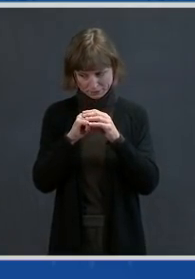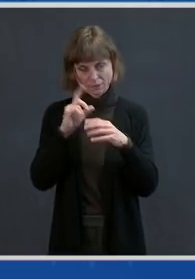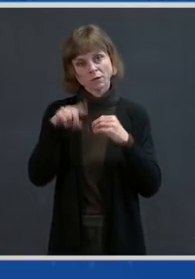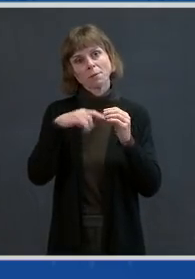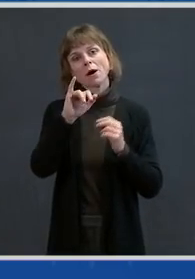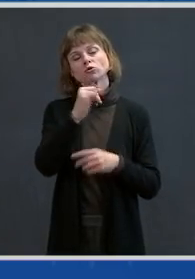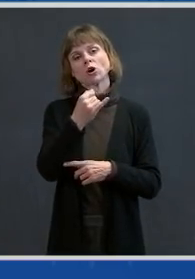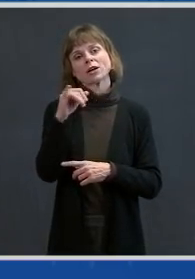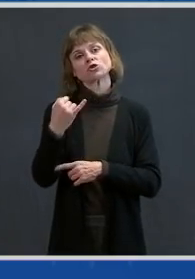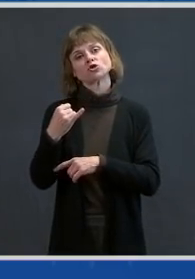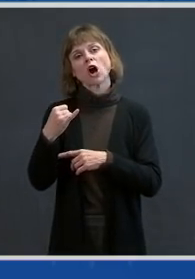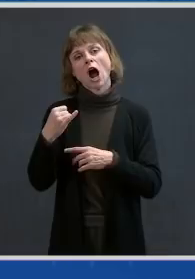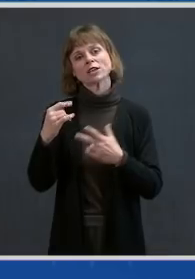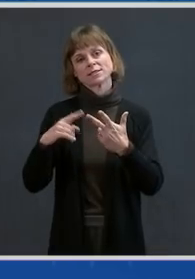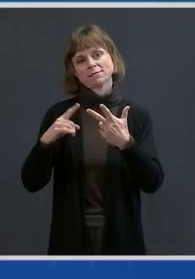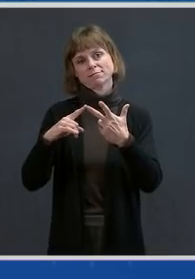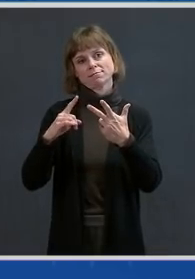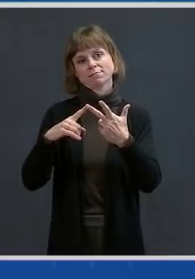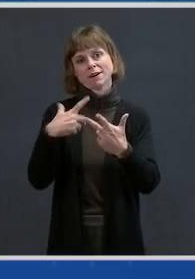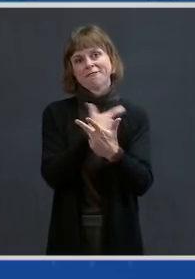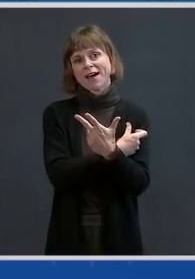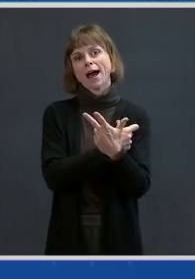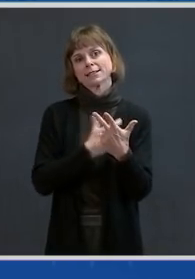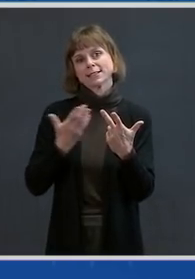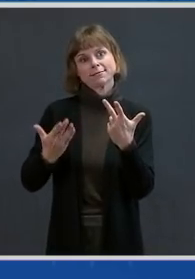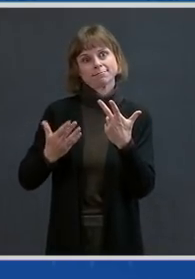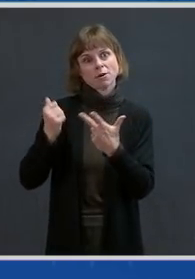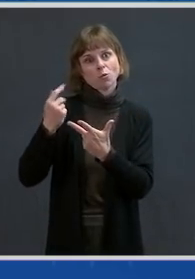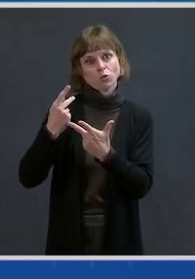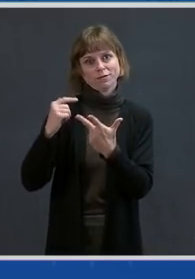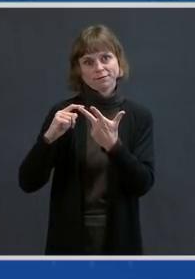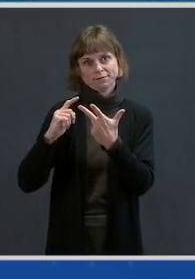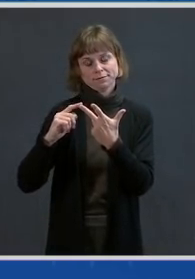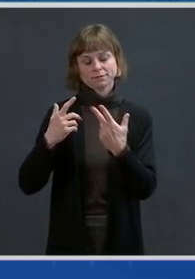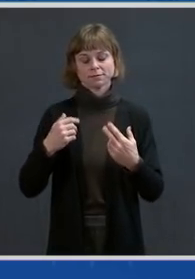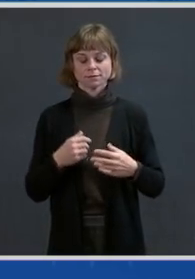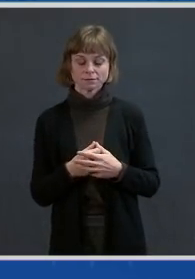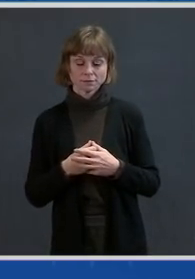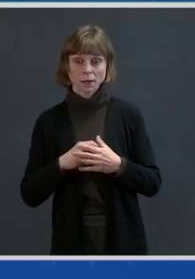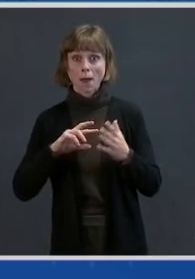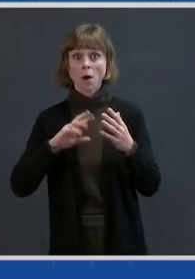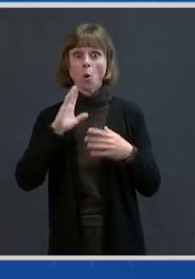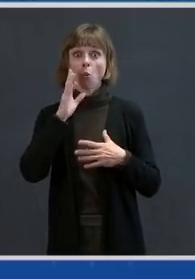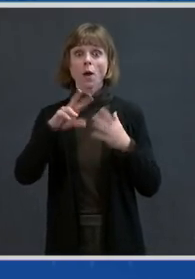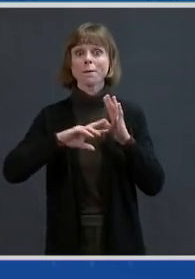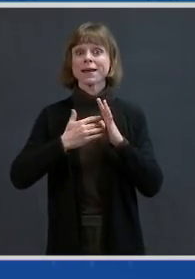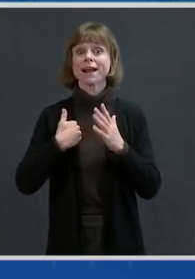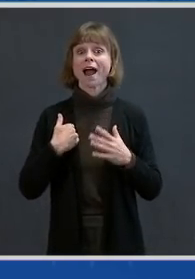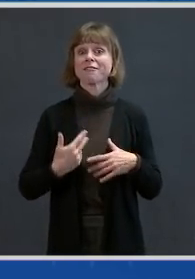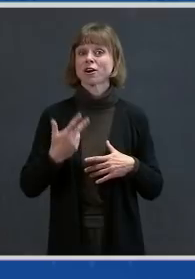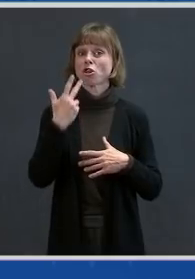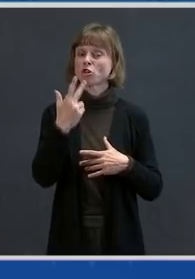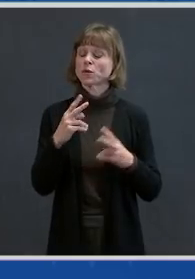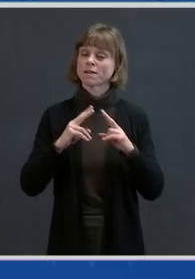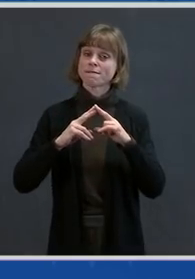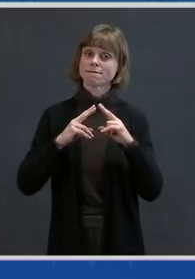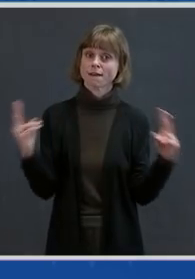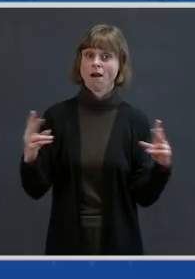What this means, from the data we looked at, that we now have three highly effective vaccines.